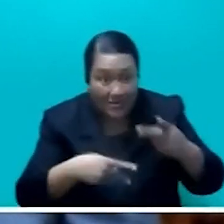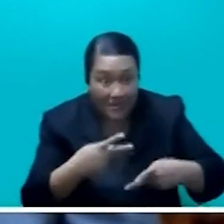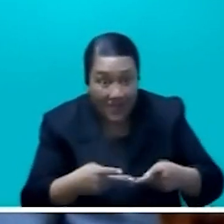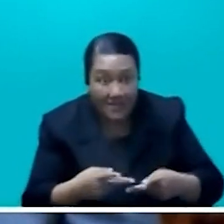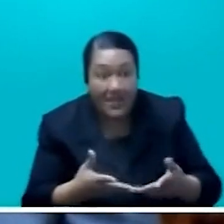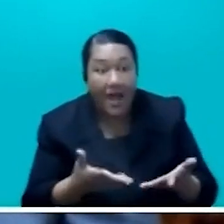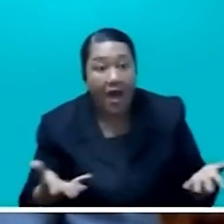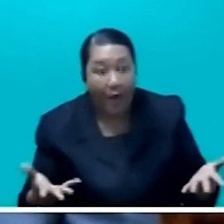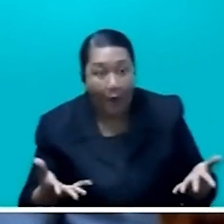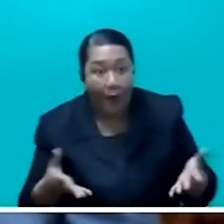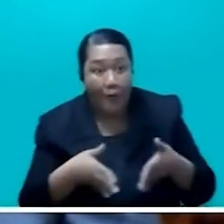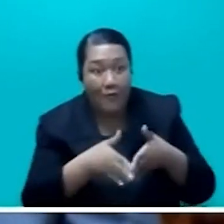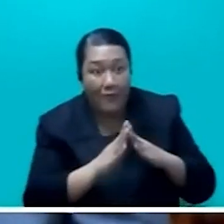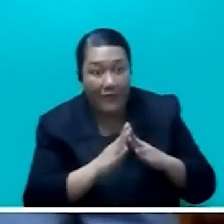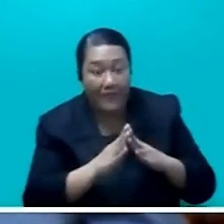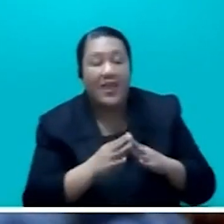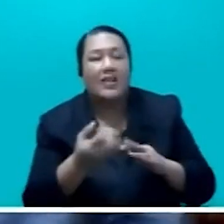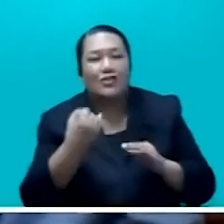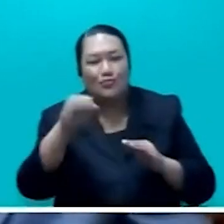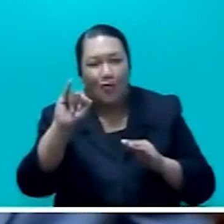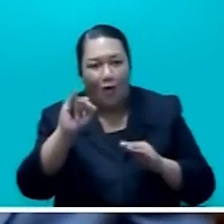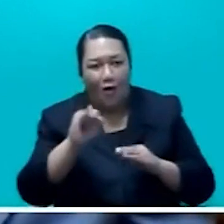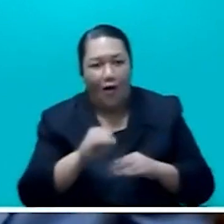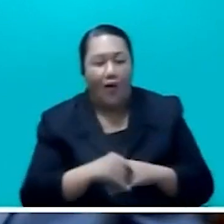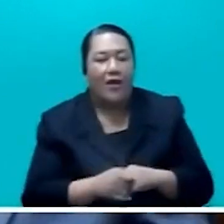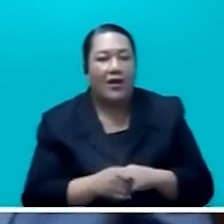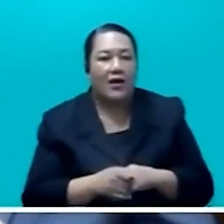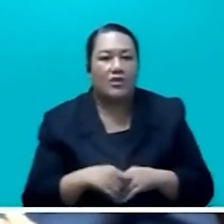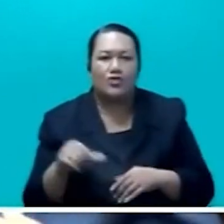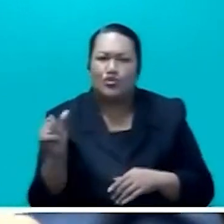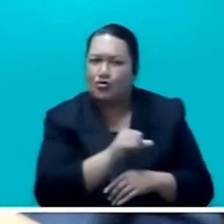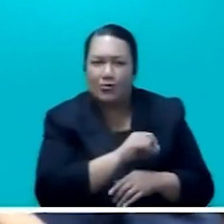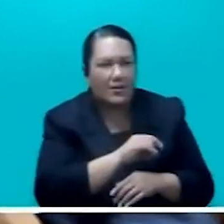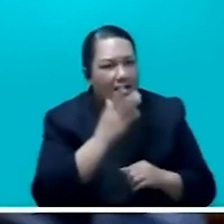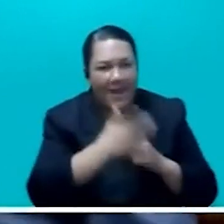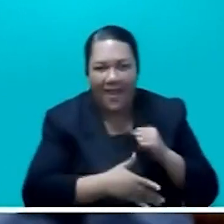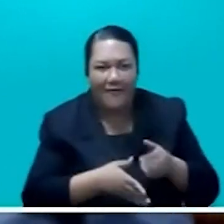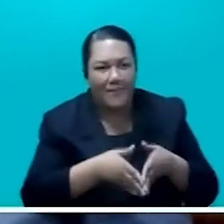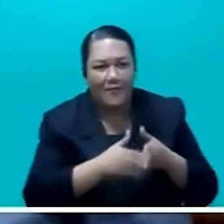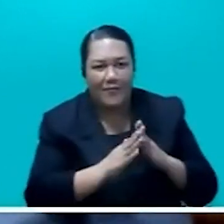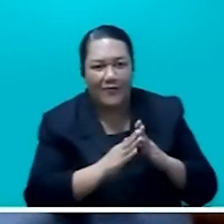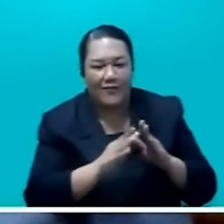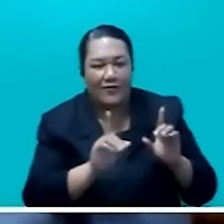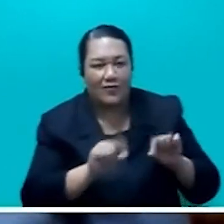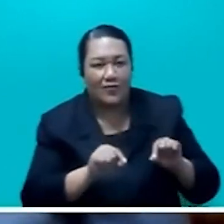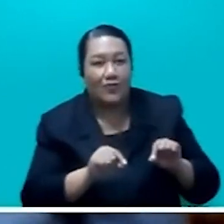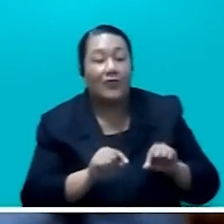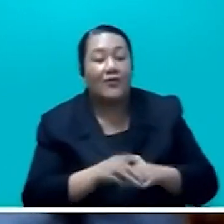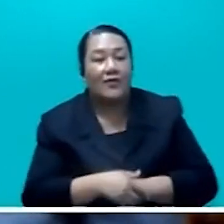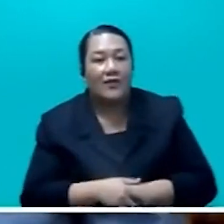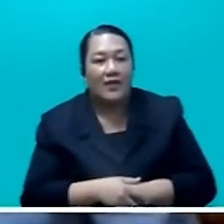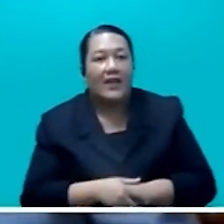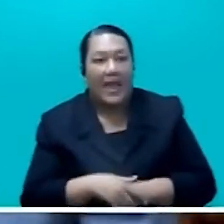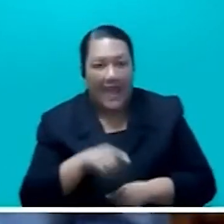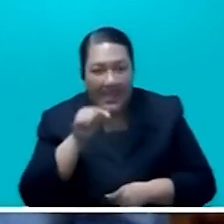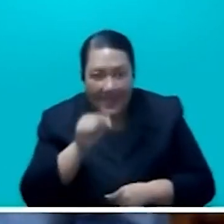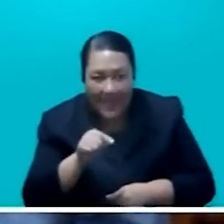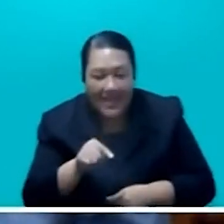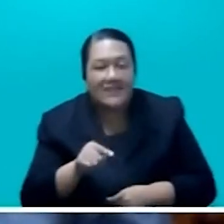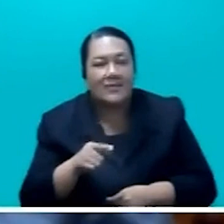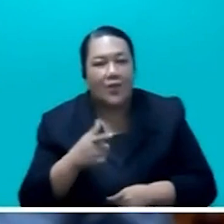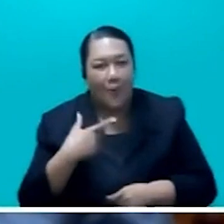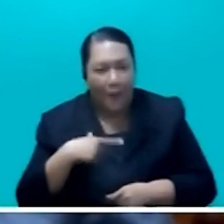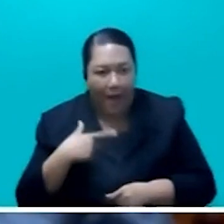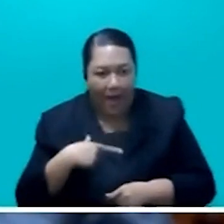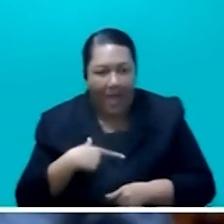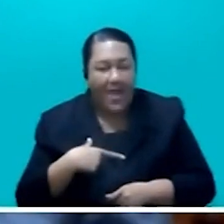was wrong, should have never been done. And we are simply saying, this is going to be repealed. So, it's not making